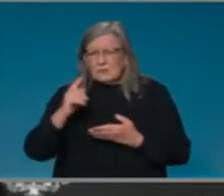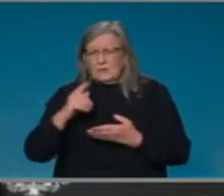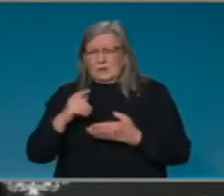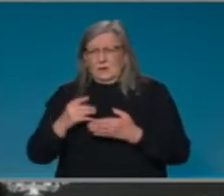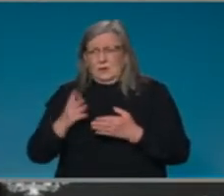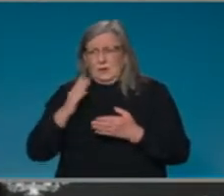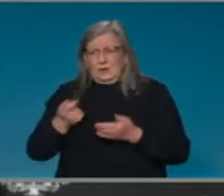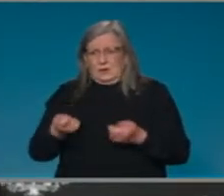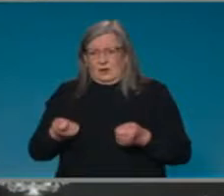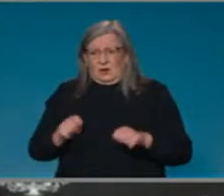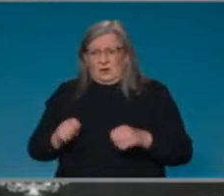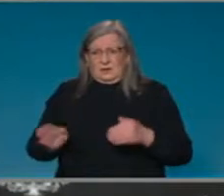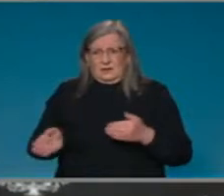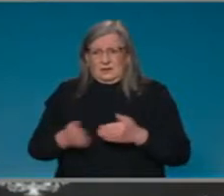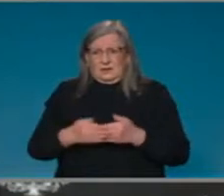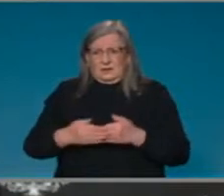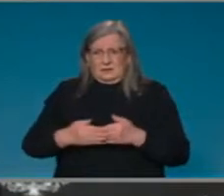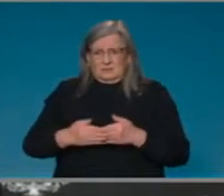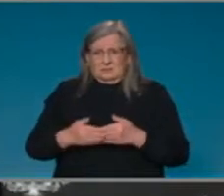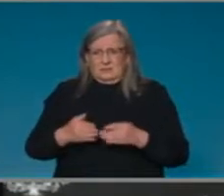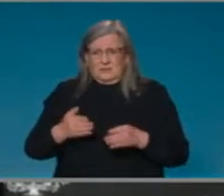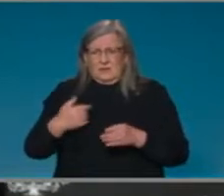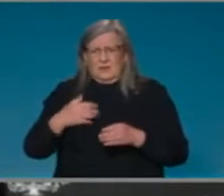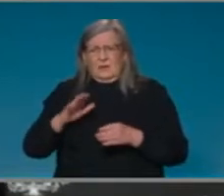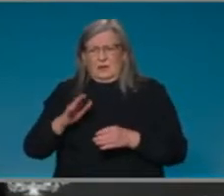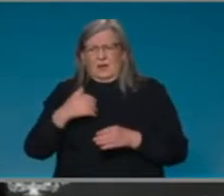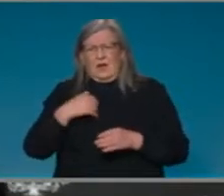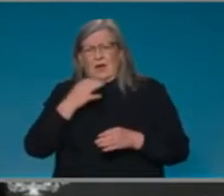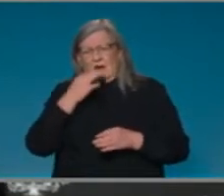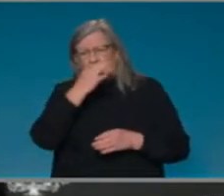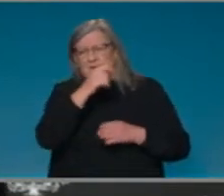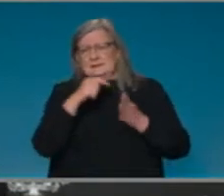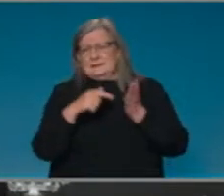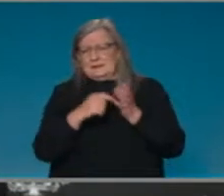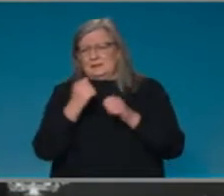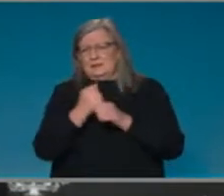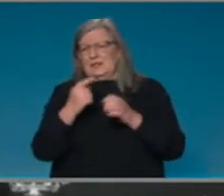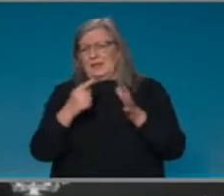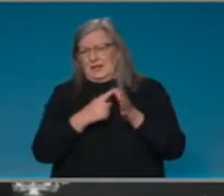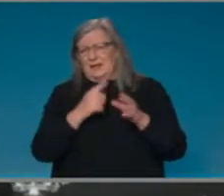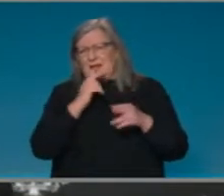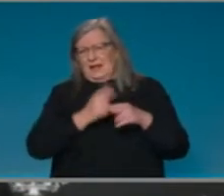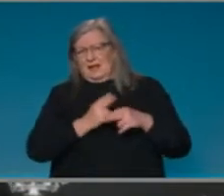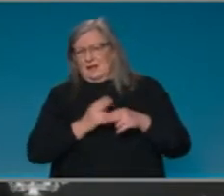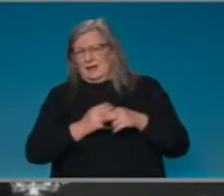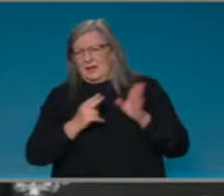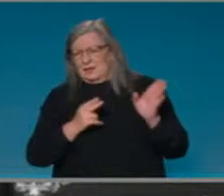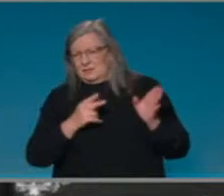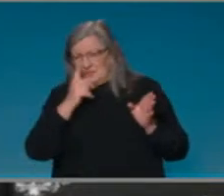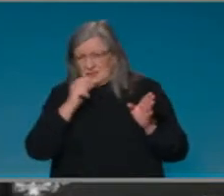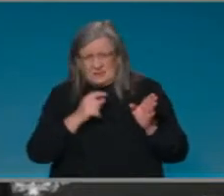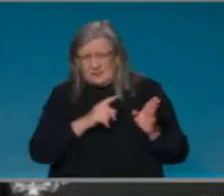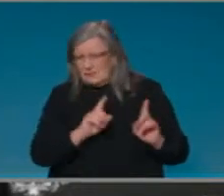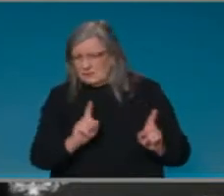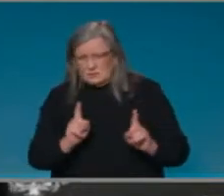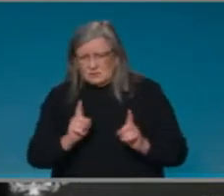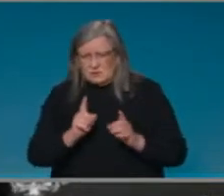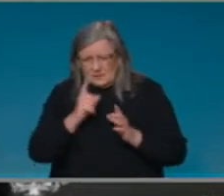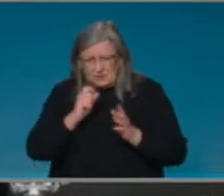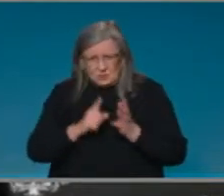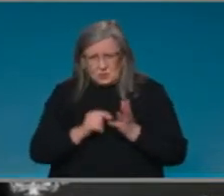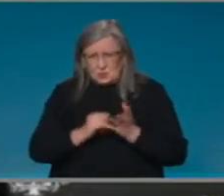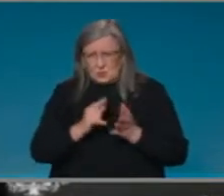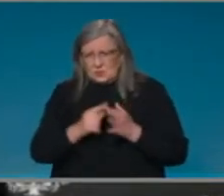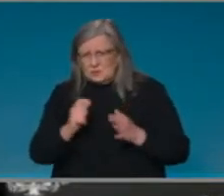asked the TGA to rapidly consider the role of antigen tests or rapid antigen tests